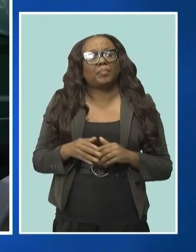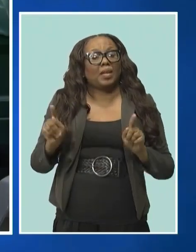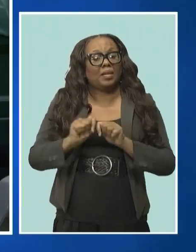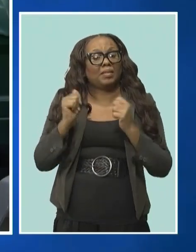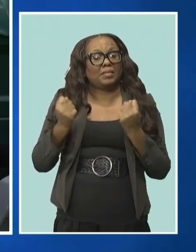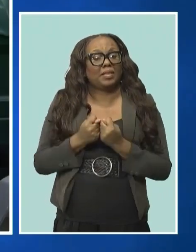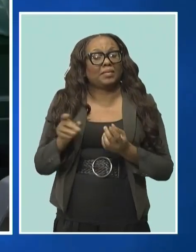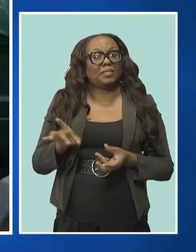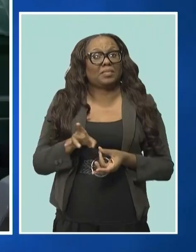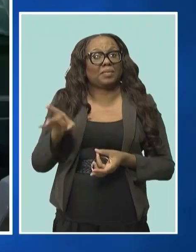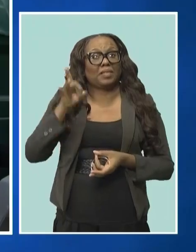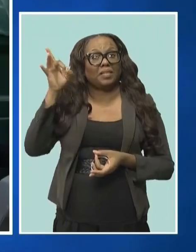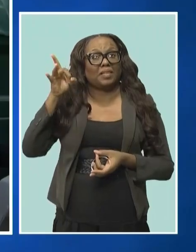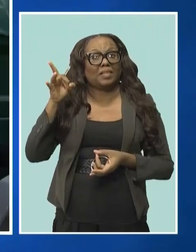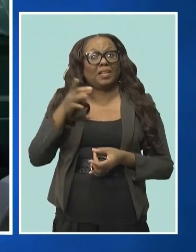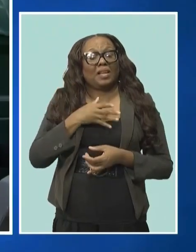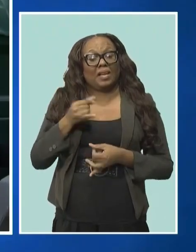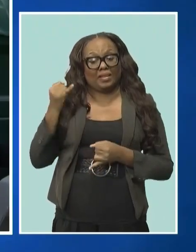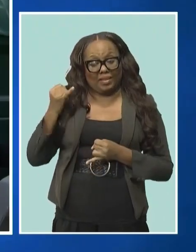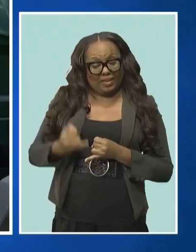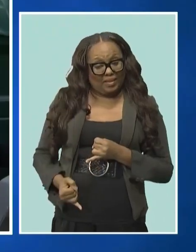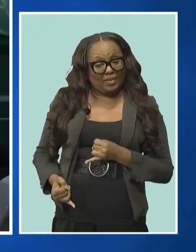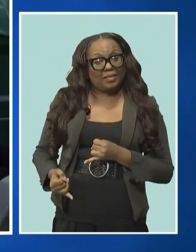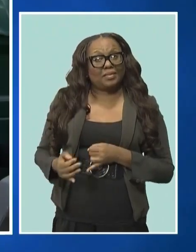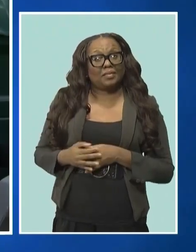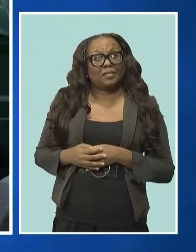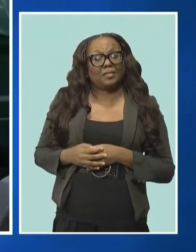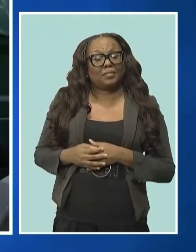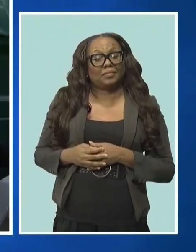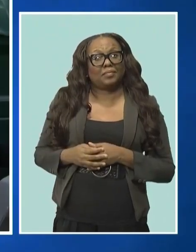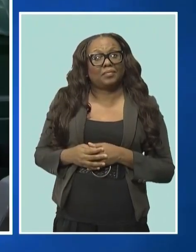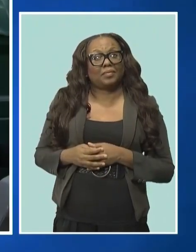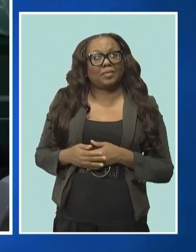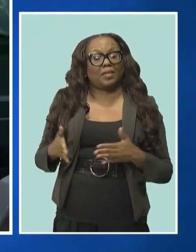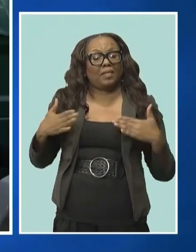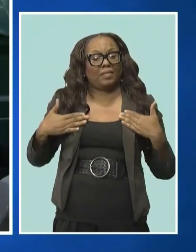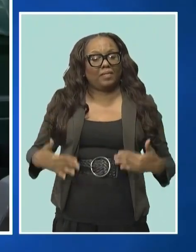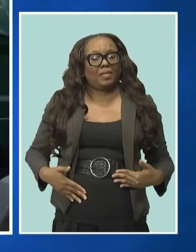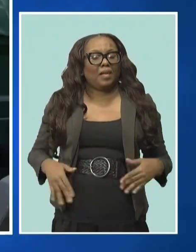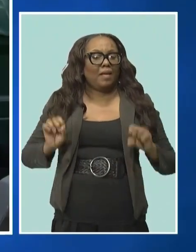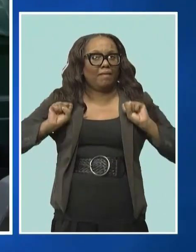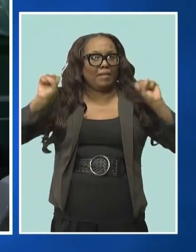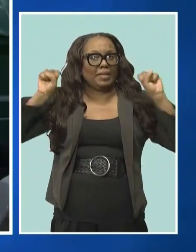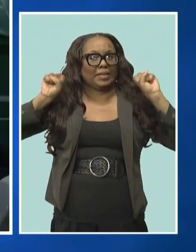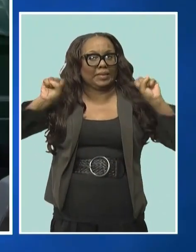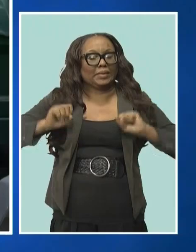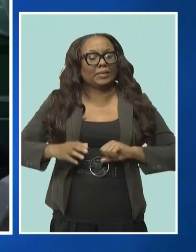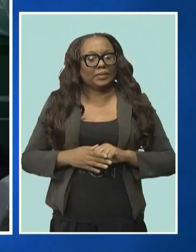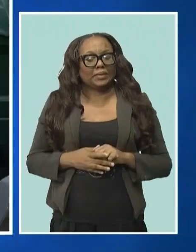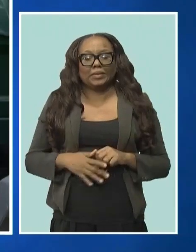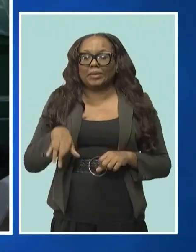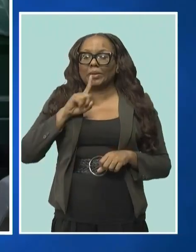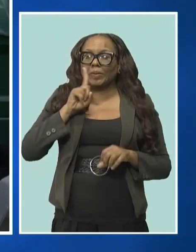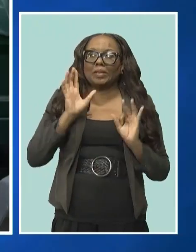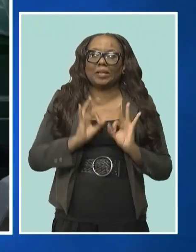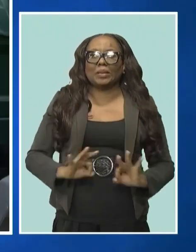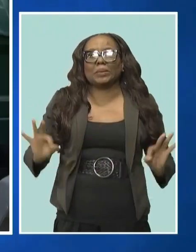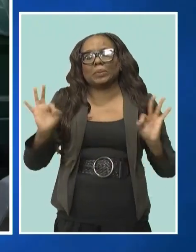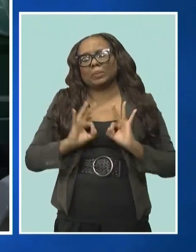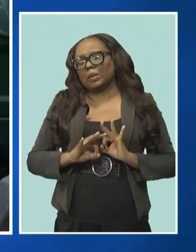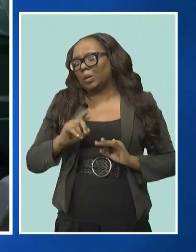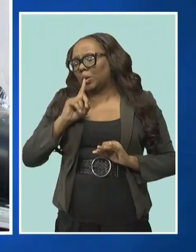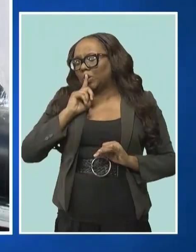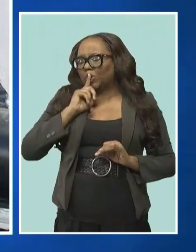spirit and last but not least, physical fitness. It's a very demanding